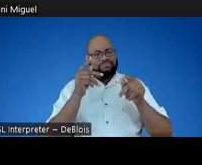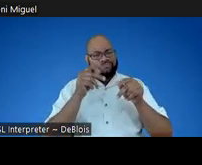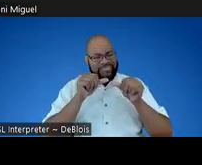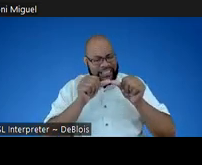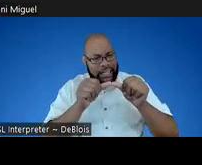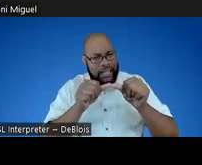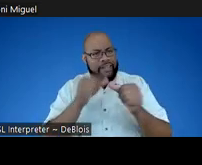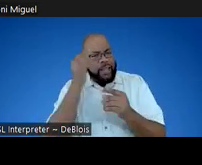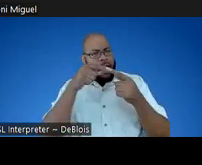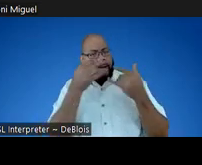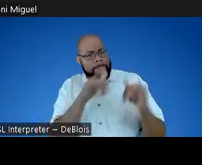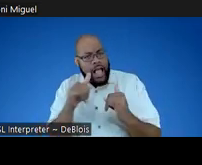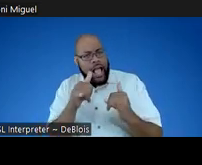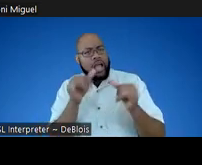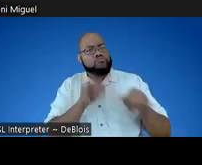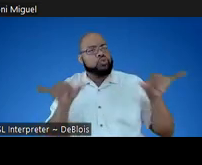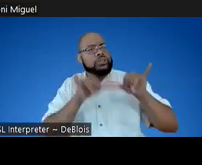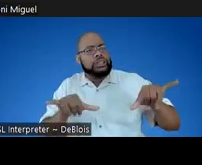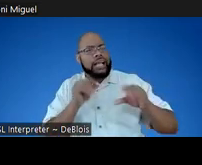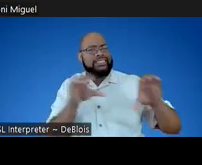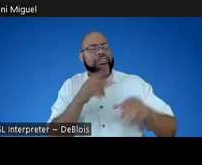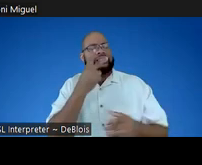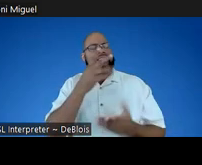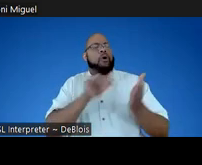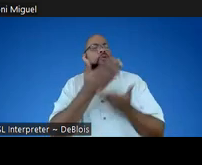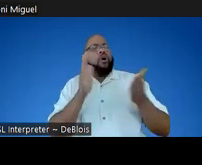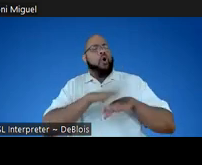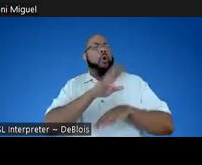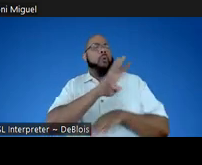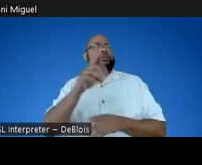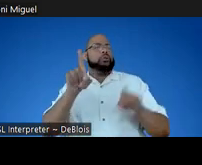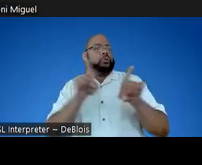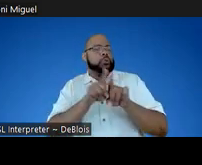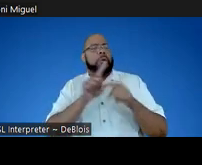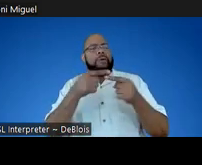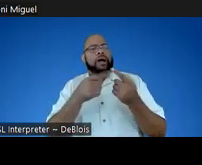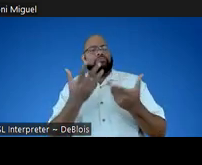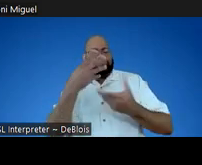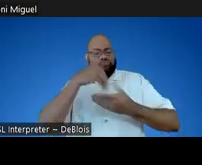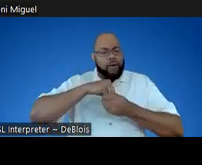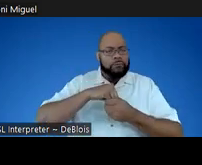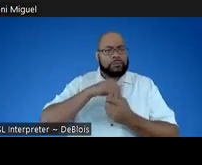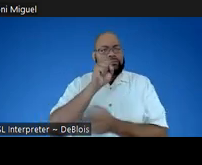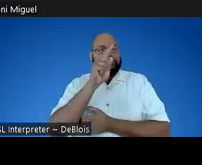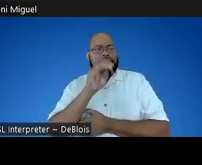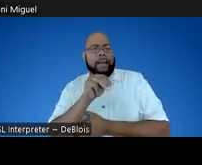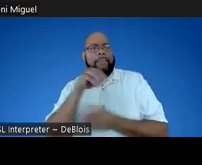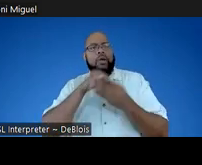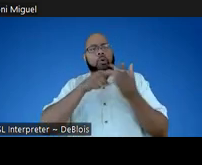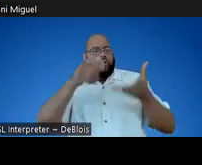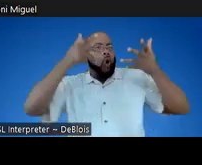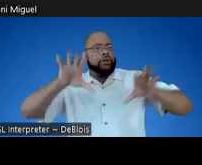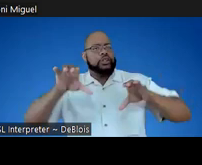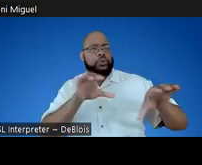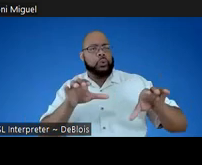thinking about play and routines and activities. And so you'll find some other things on our website too, about incorporating STEM into what you're already